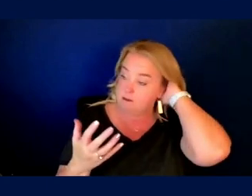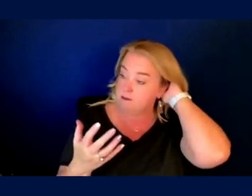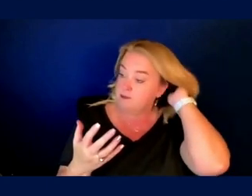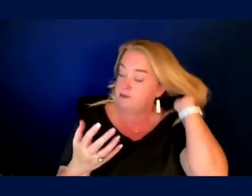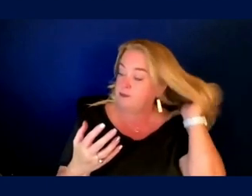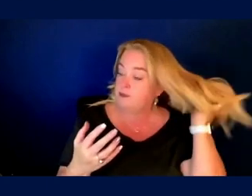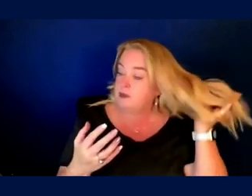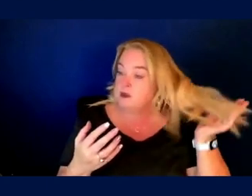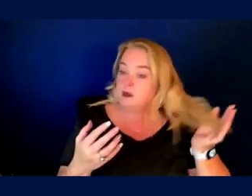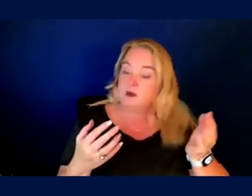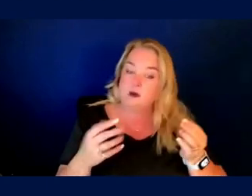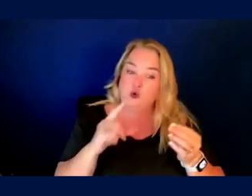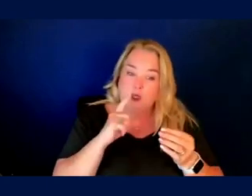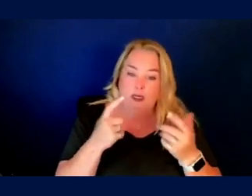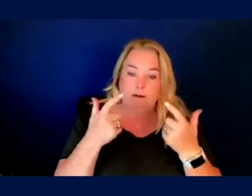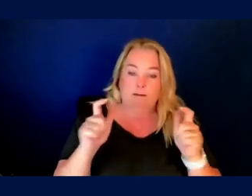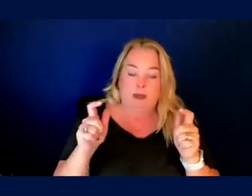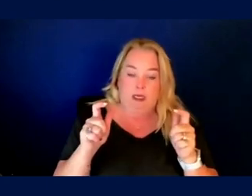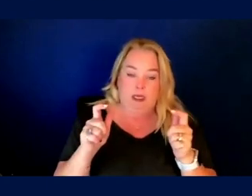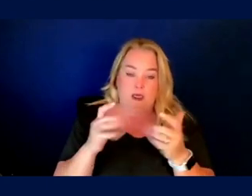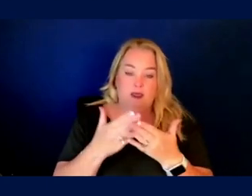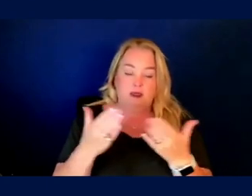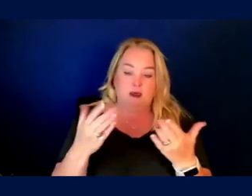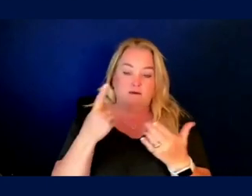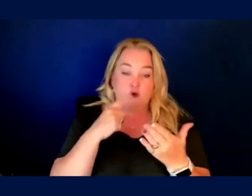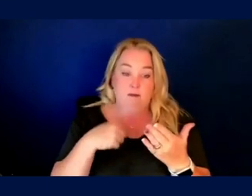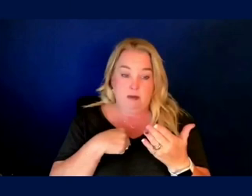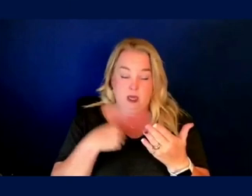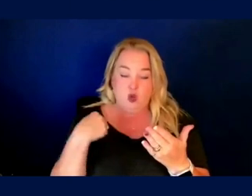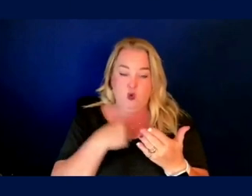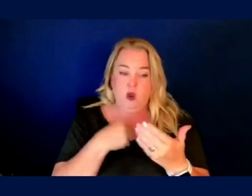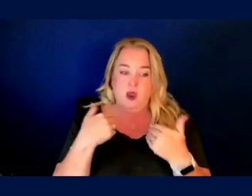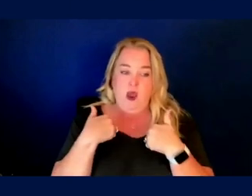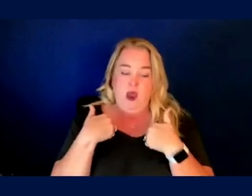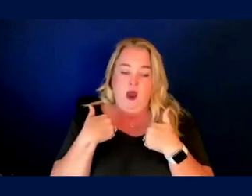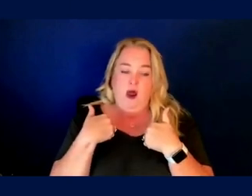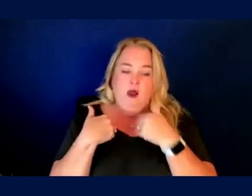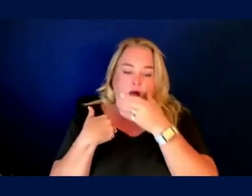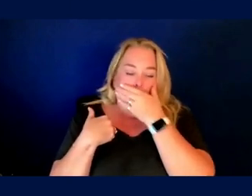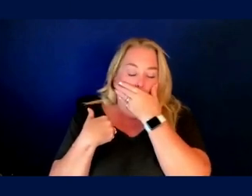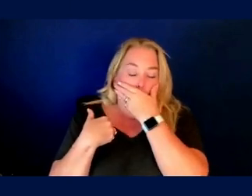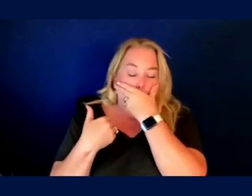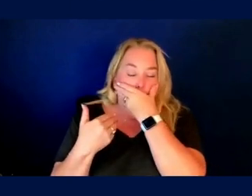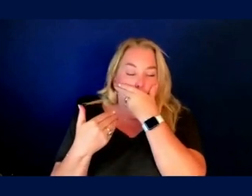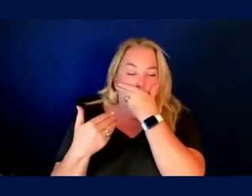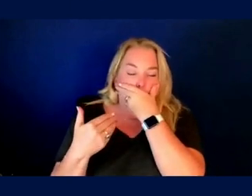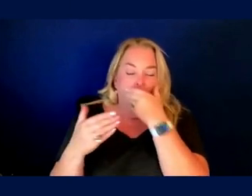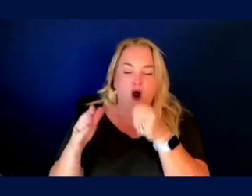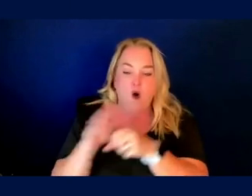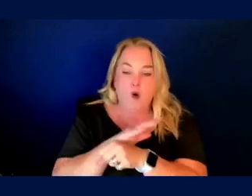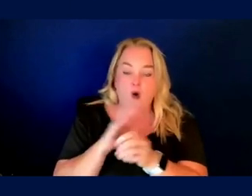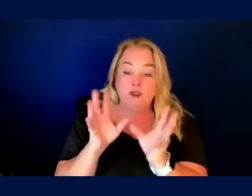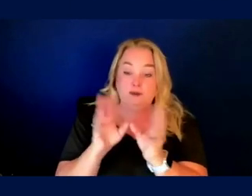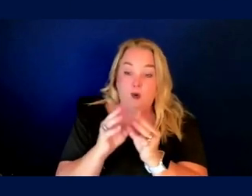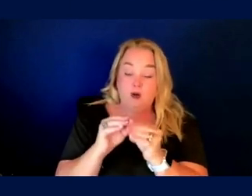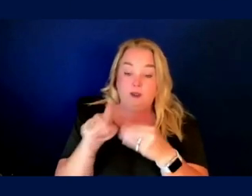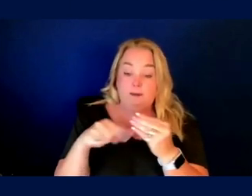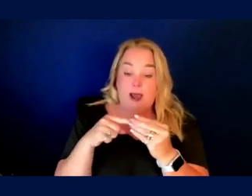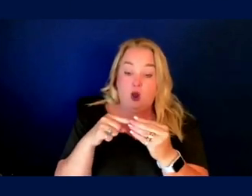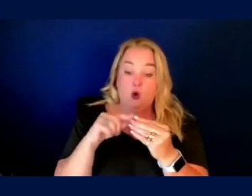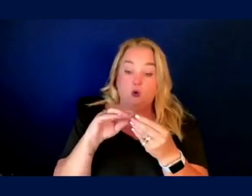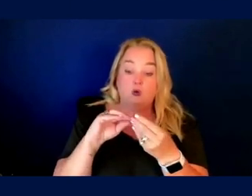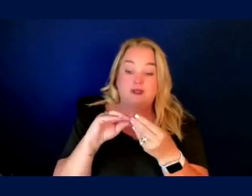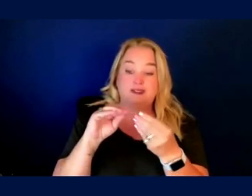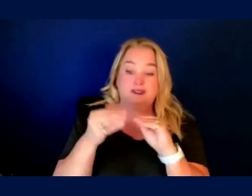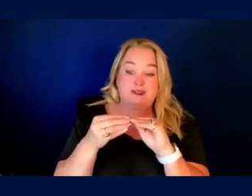a very big issue to me with matter of fact, we had a whole, we had a whole symposium on, uh, statistical issues in